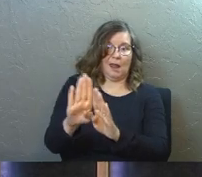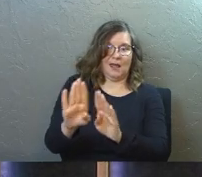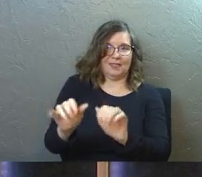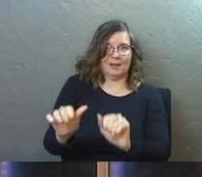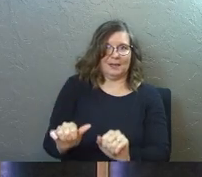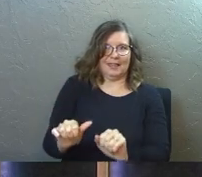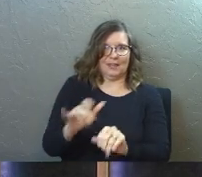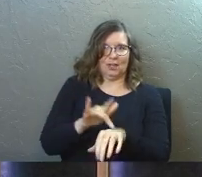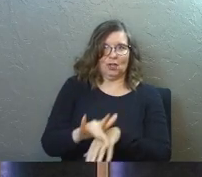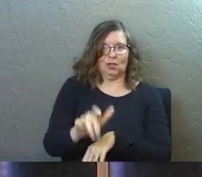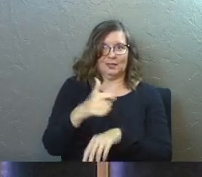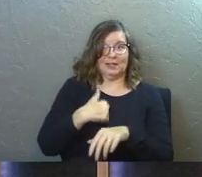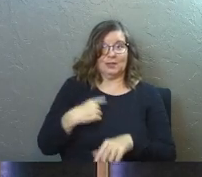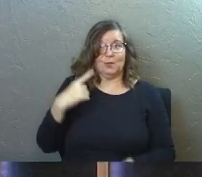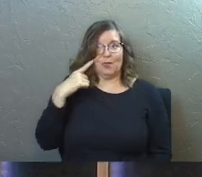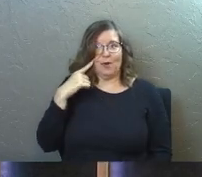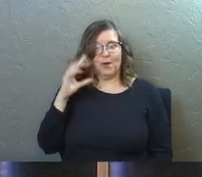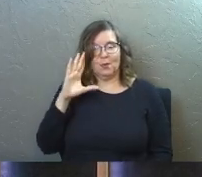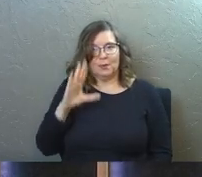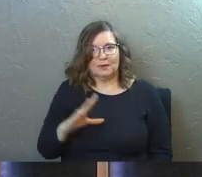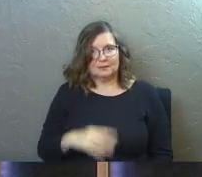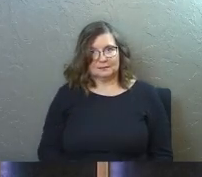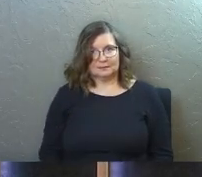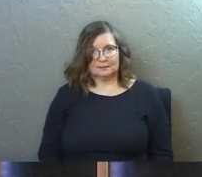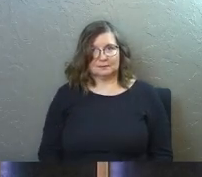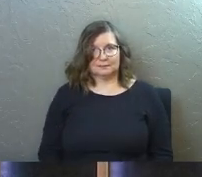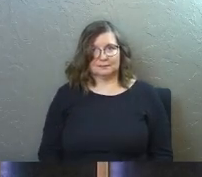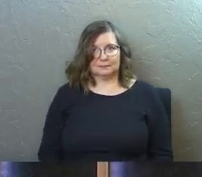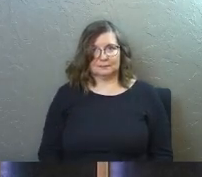ability much earlier than anybody told you it was going to.